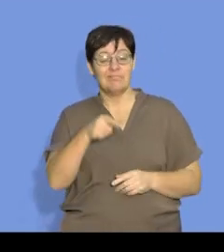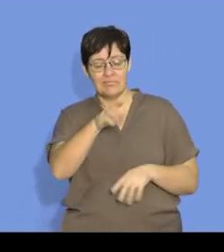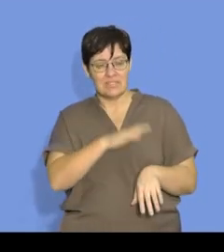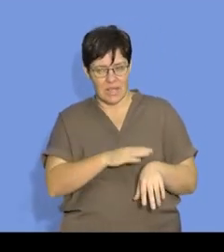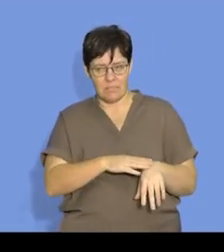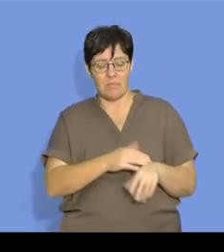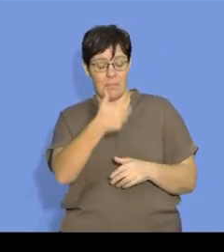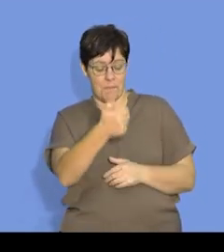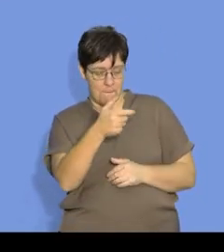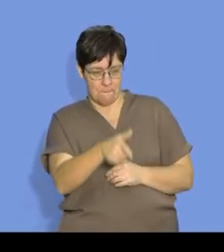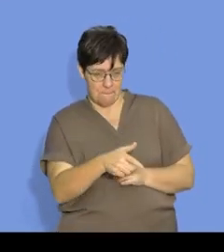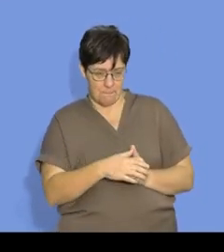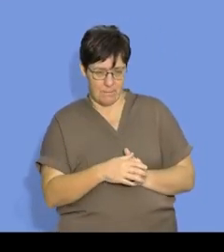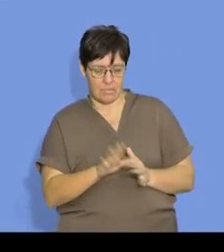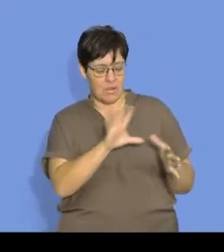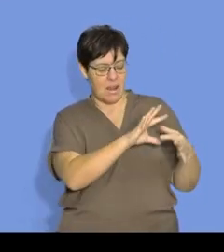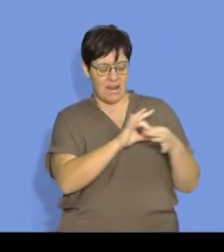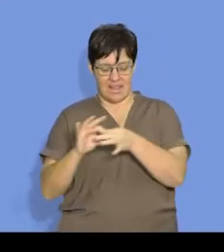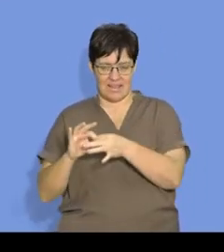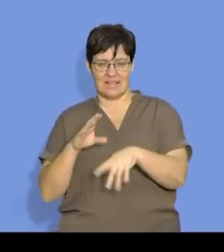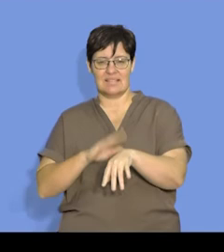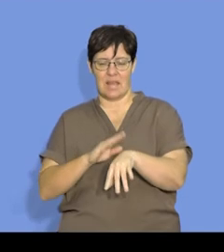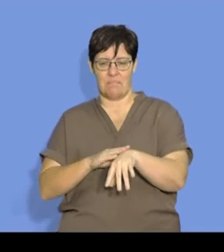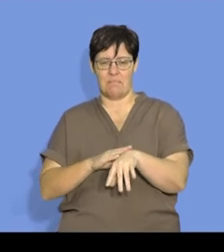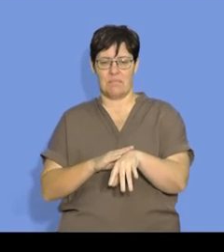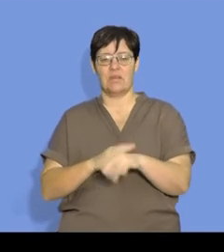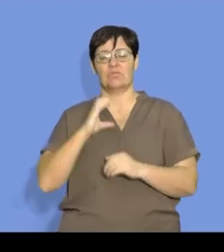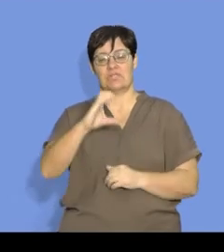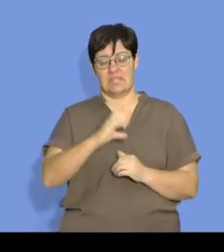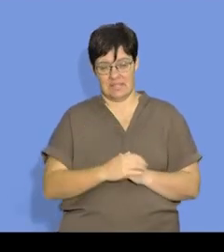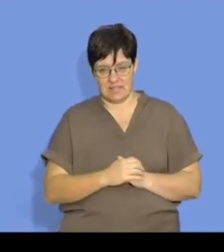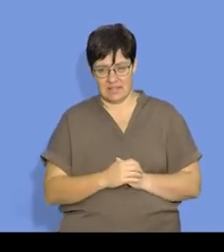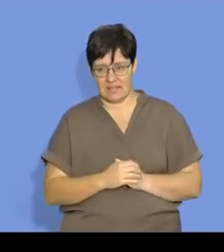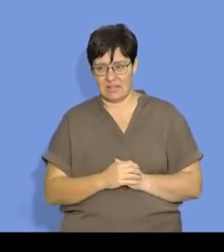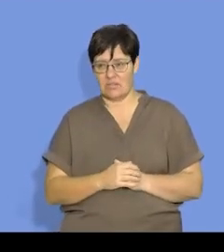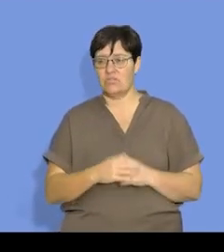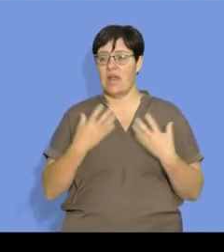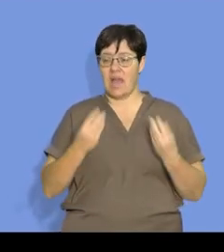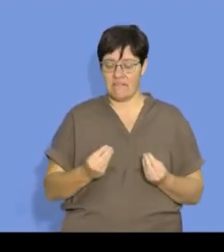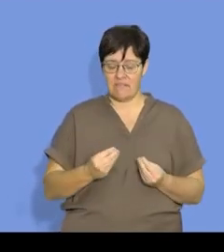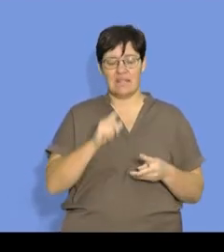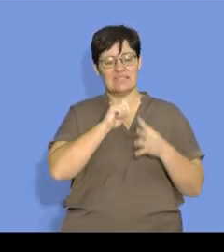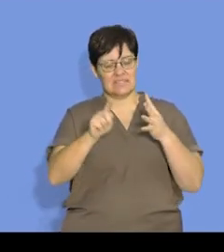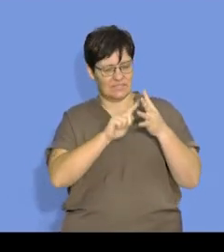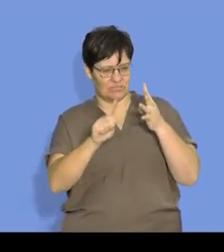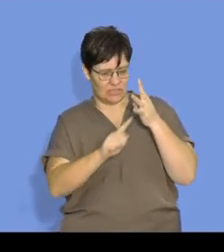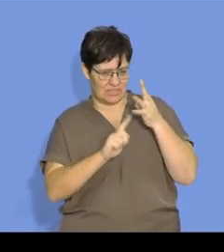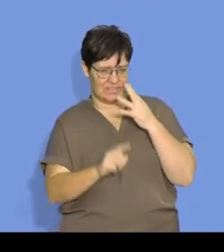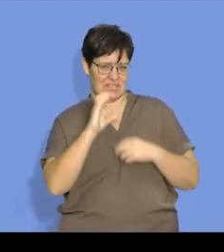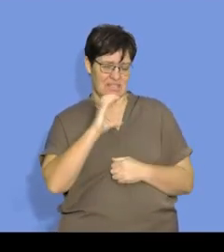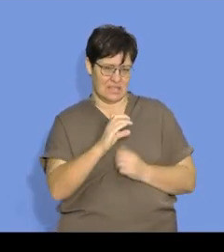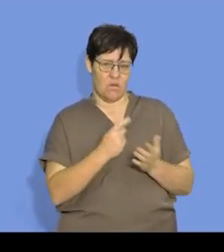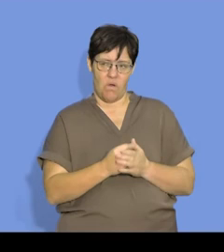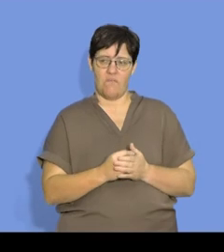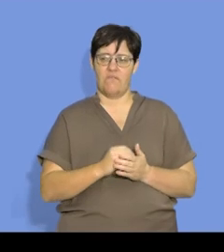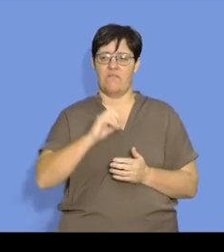we take the time and we link the time to concentration. So, we will, for instance, use different concentrations of